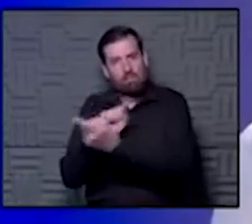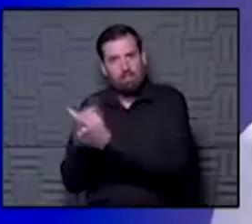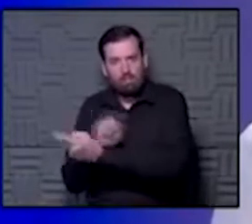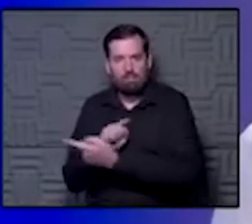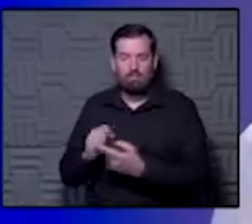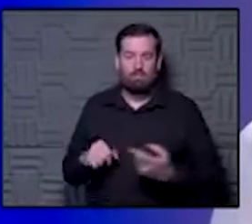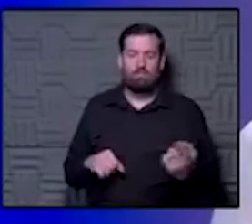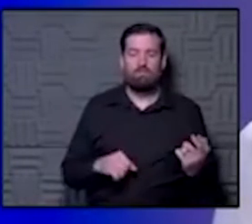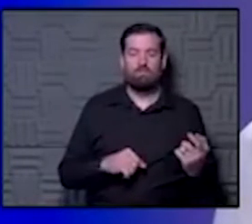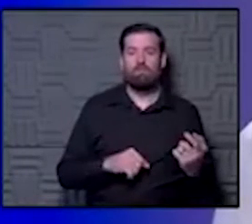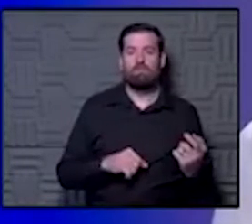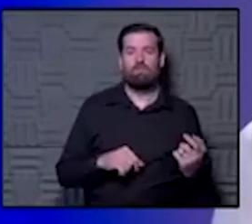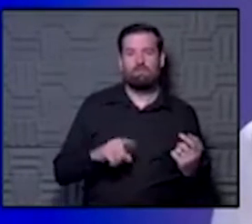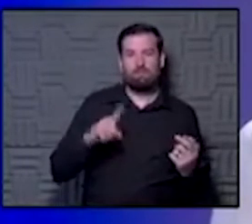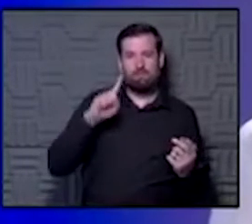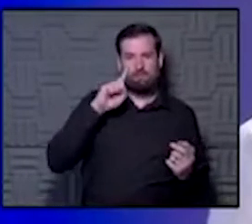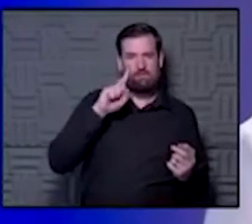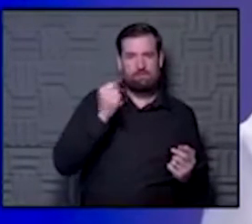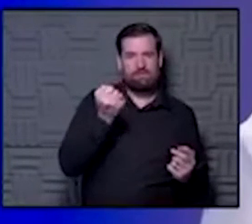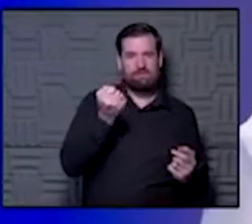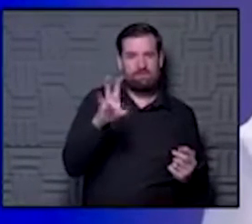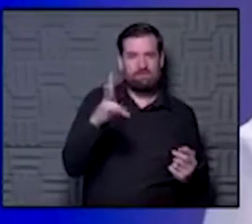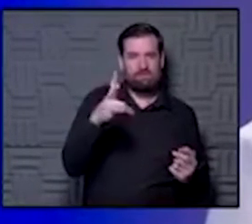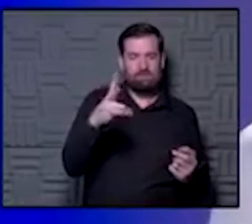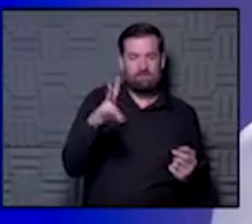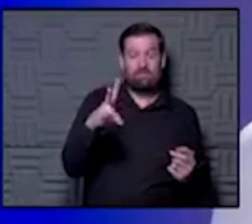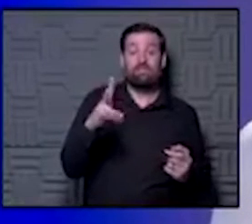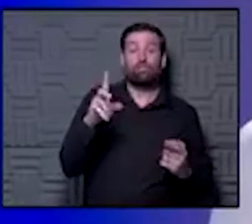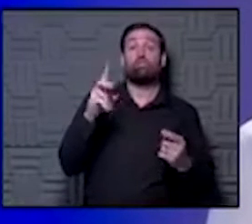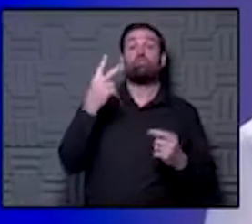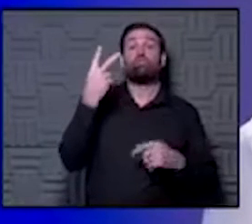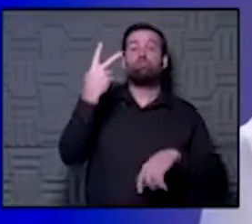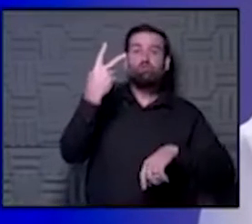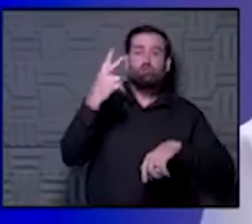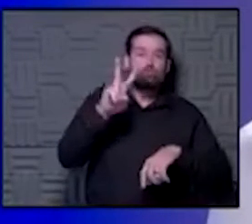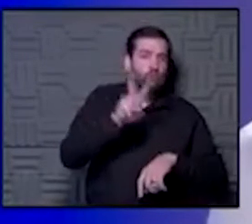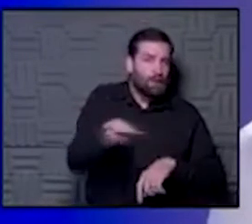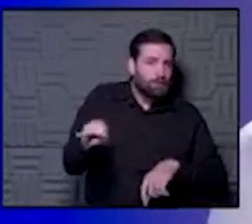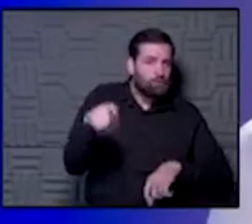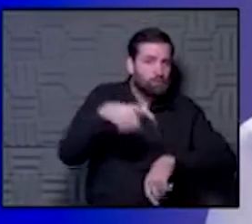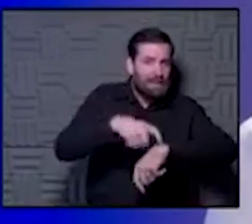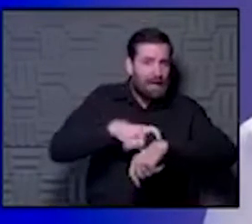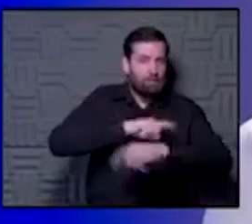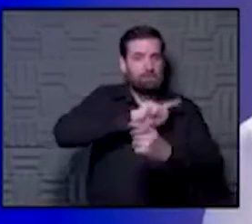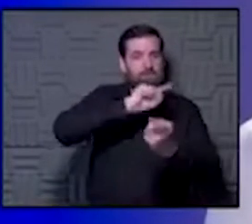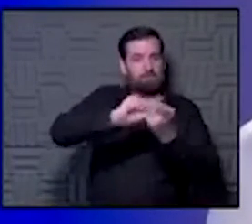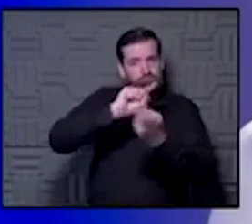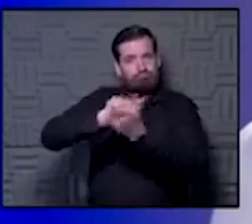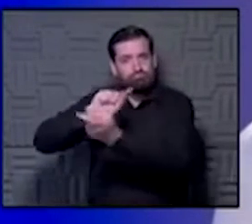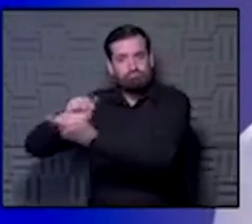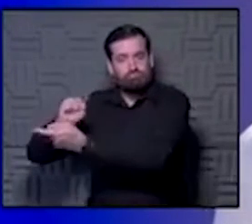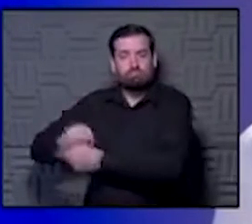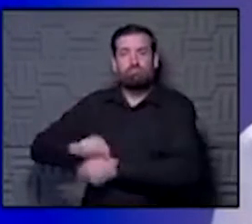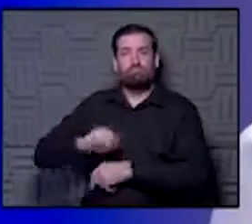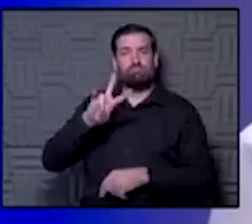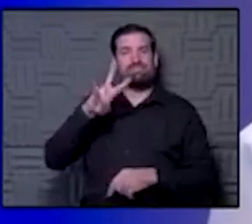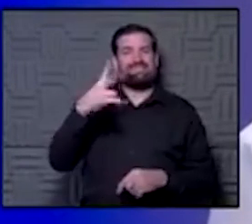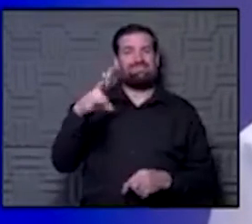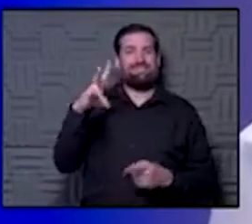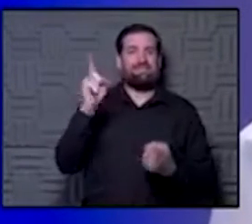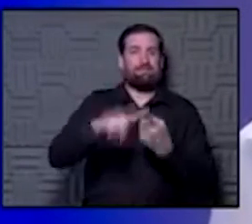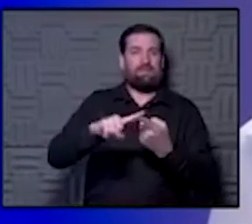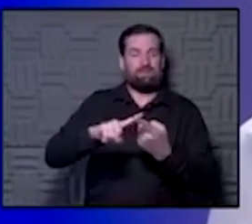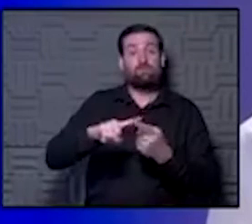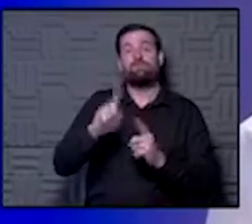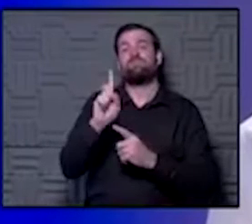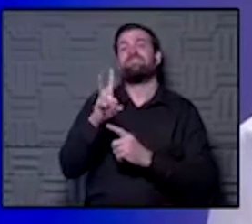17 minutes out of 22 interactions that really prompted this, and so because of that, they have changed their guidance